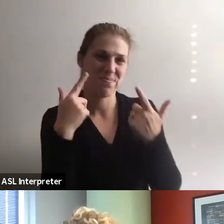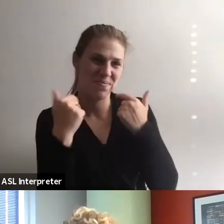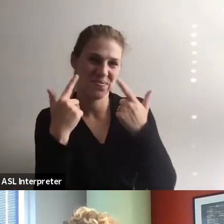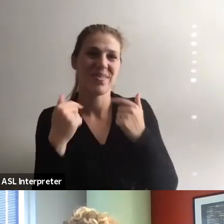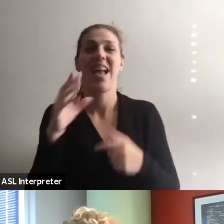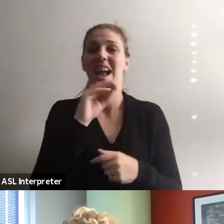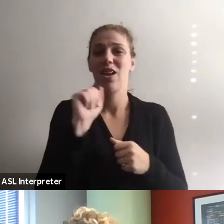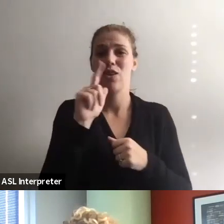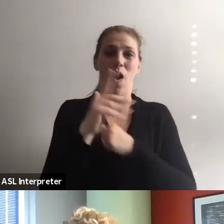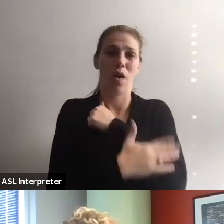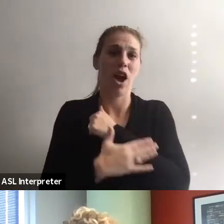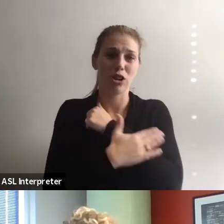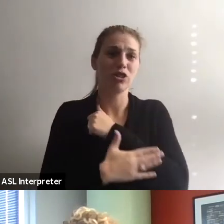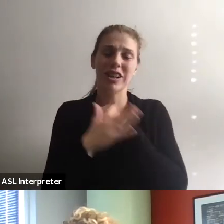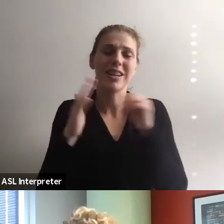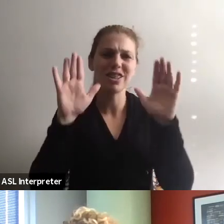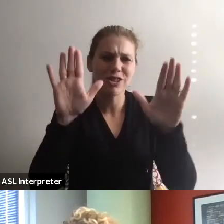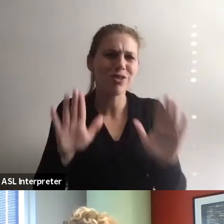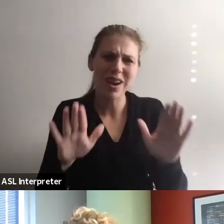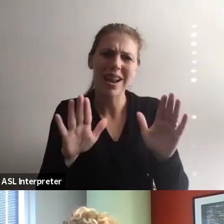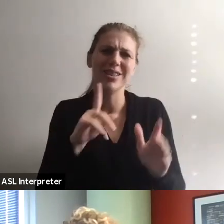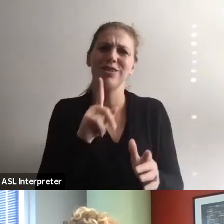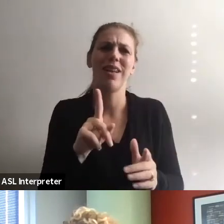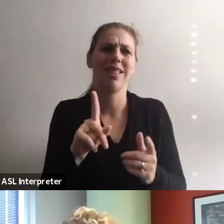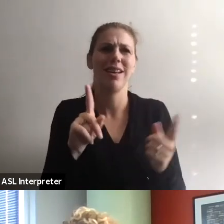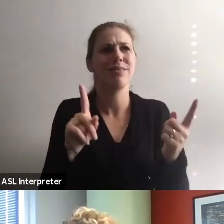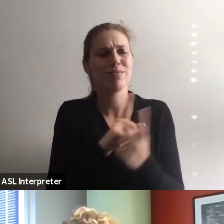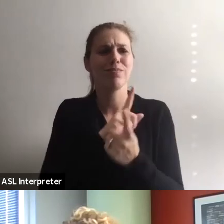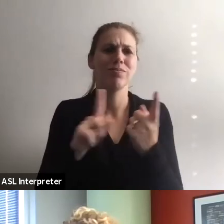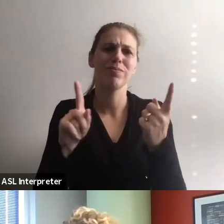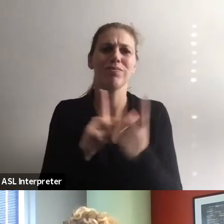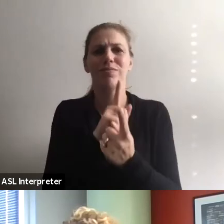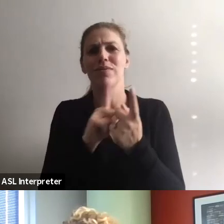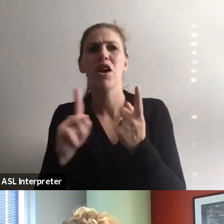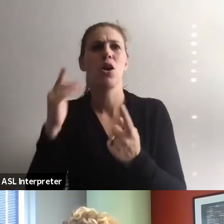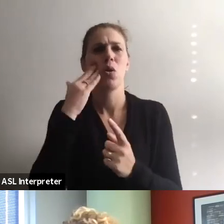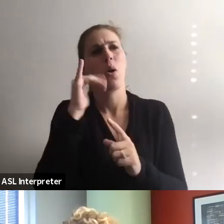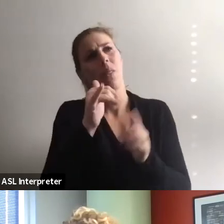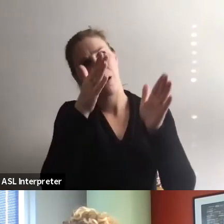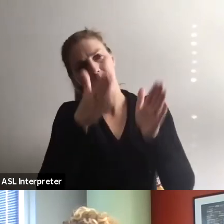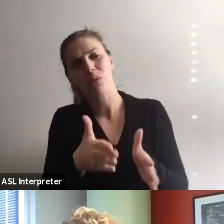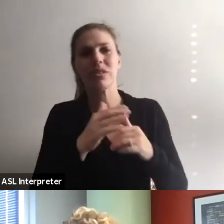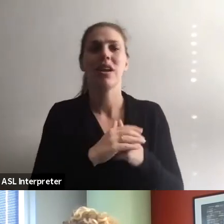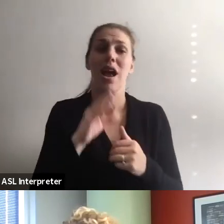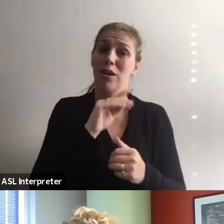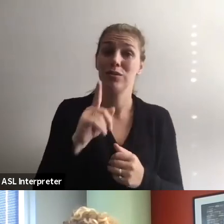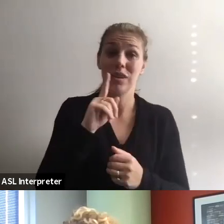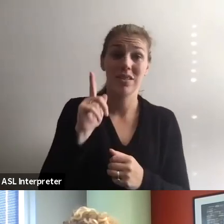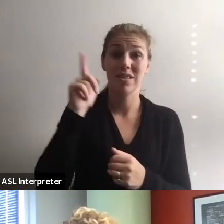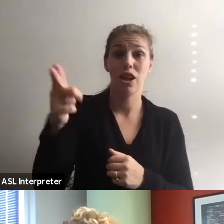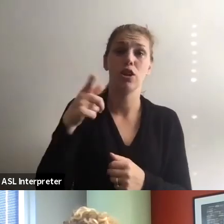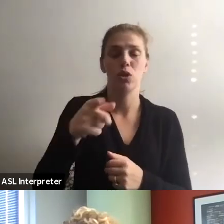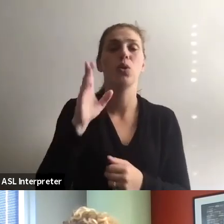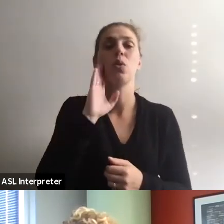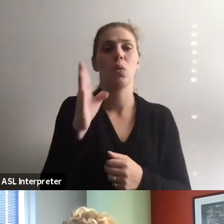and it was just a fantastic way to really, um, get to know the person. And eventually then you, you'll